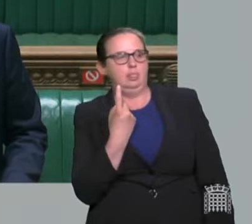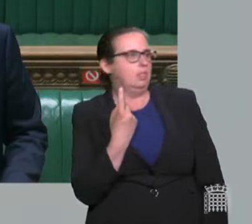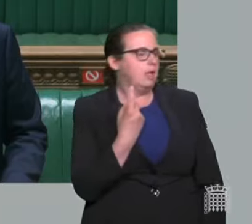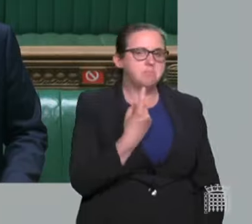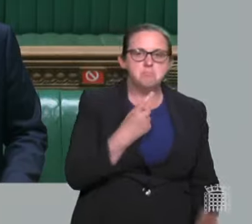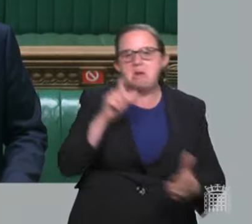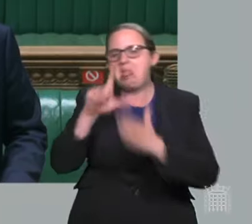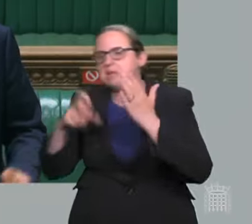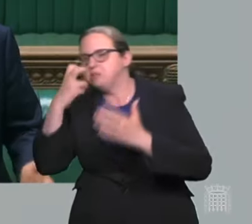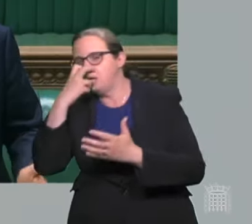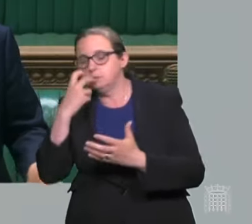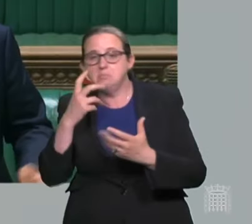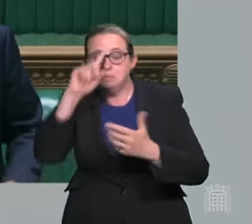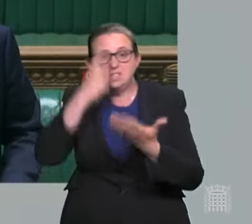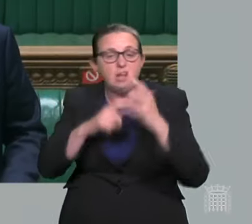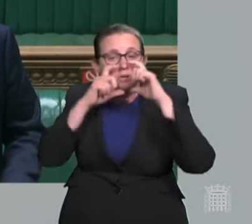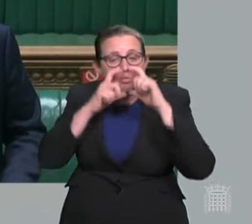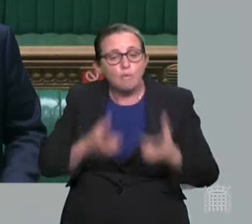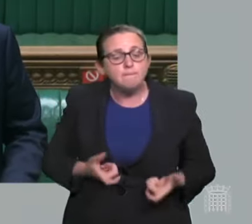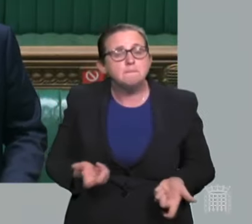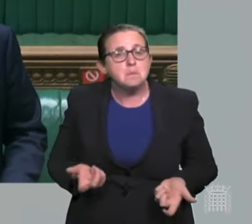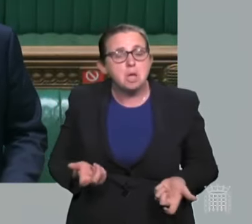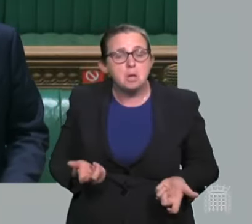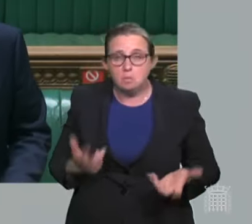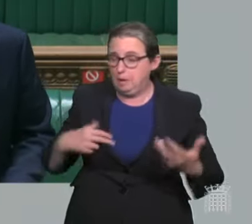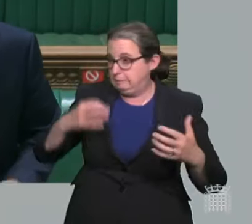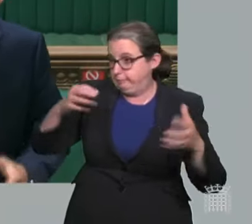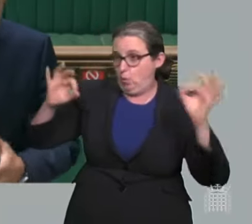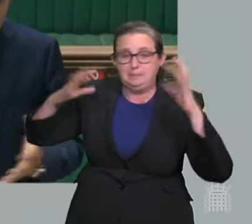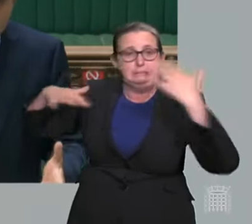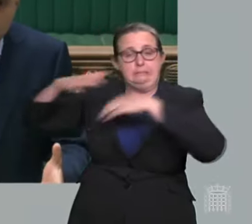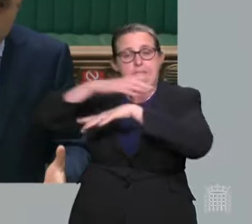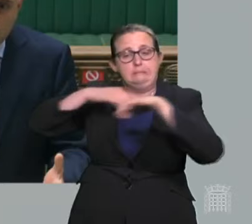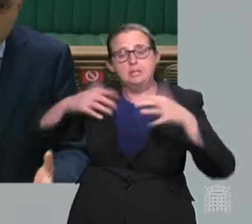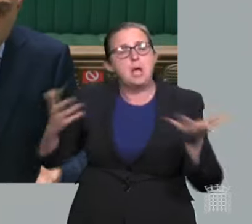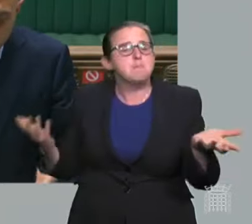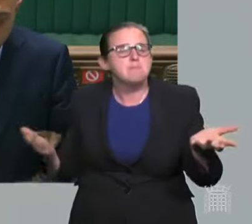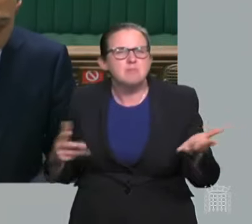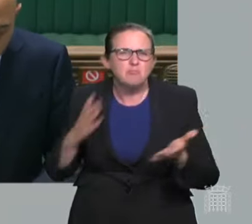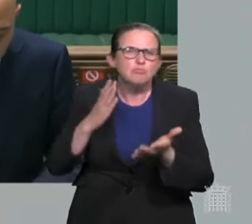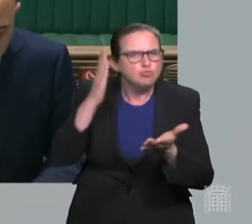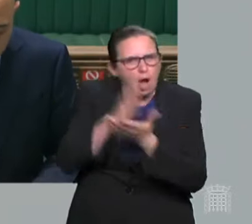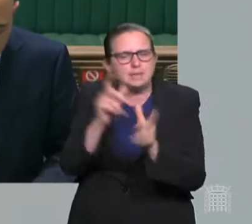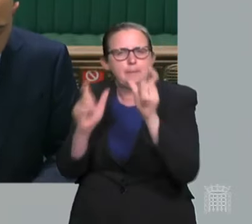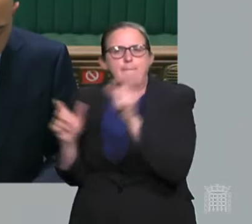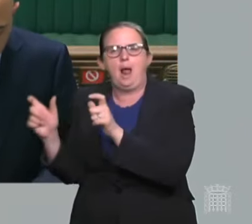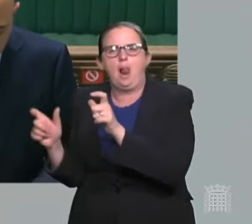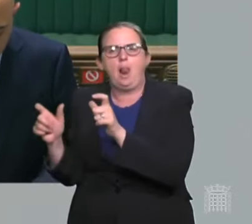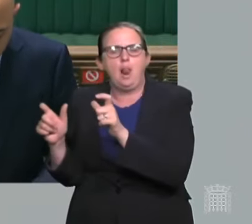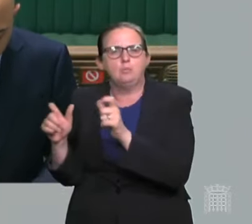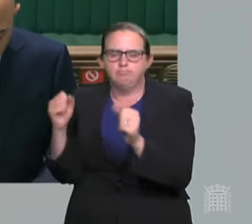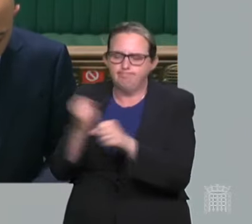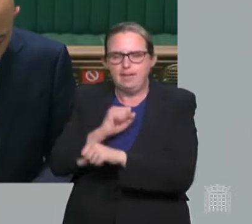choose much more easily not to wear a mask, certainly because there's hardly anyone else around. So we expect people and we trust people to make